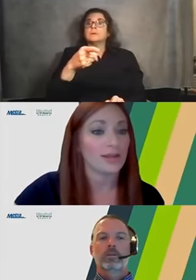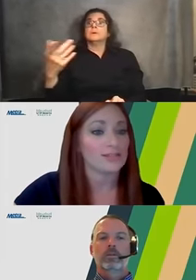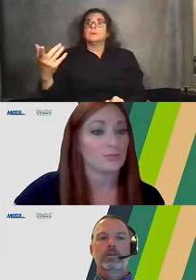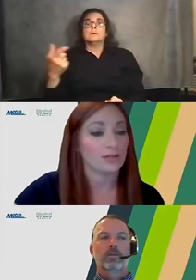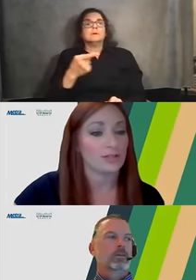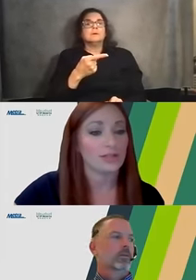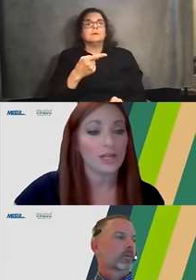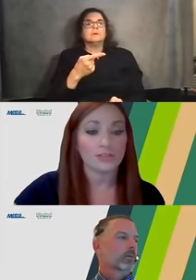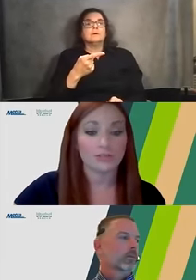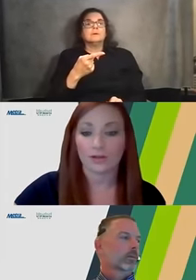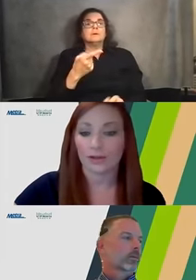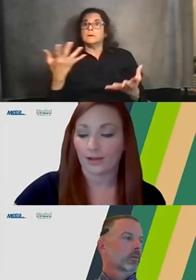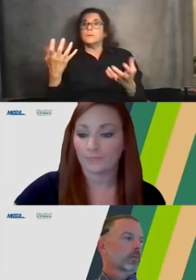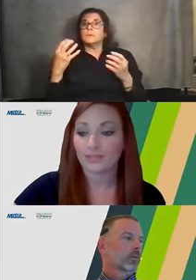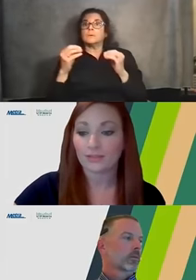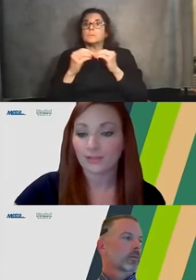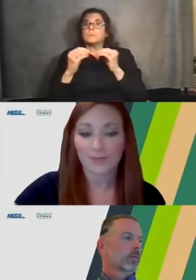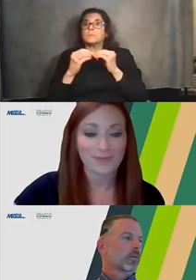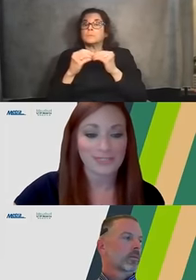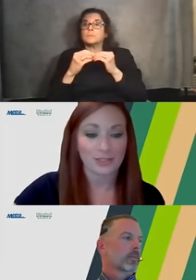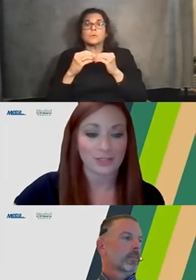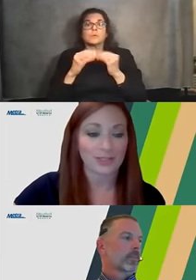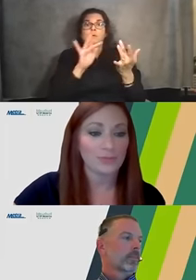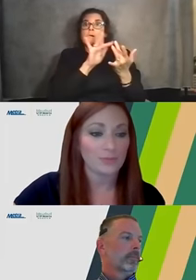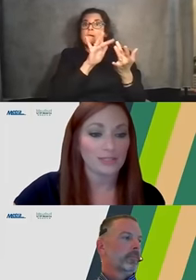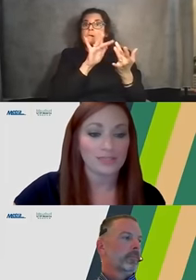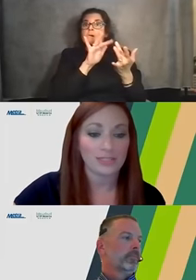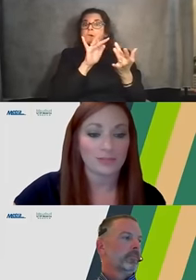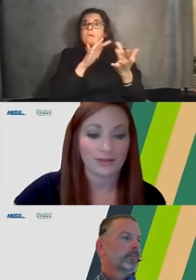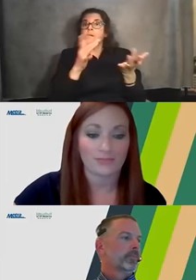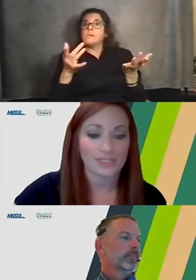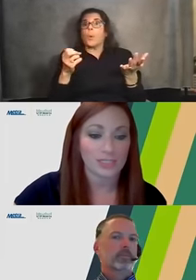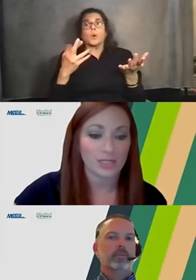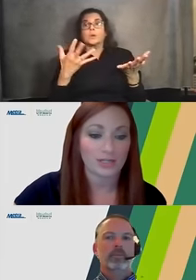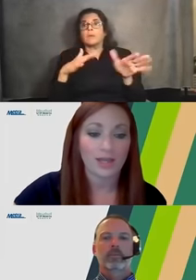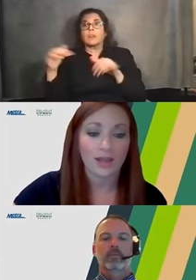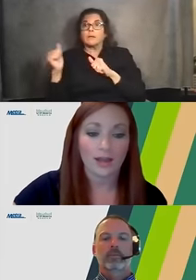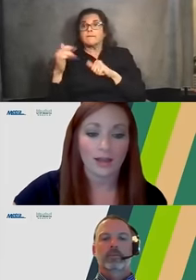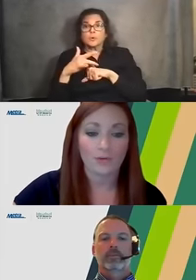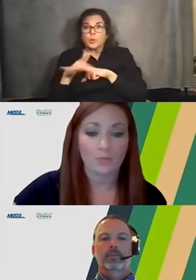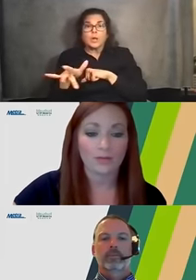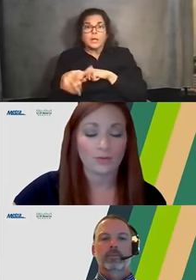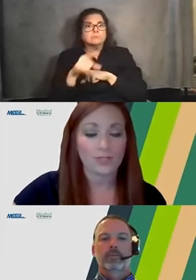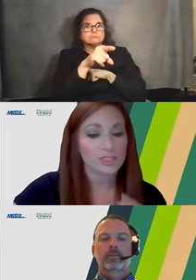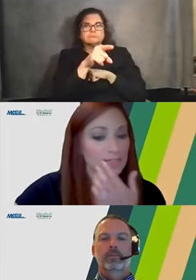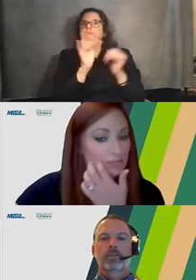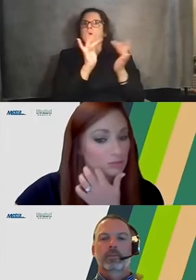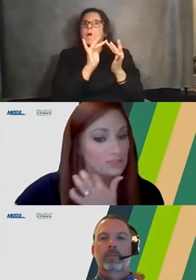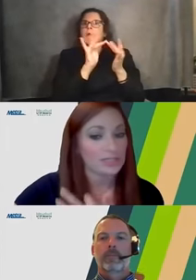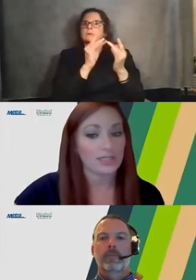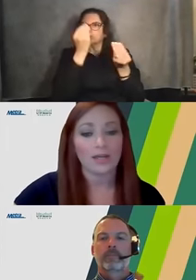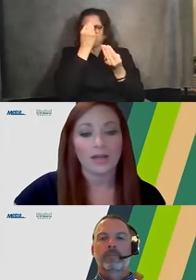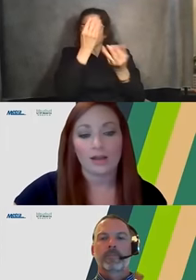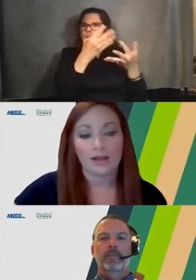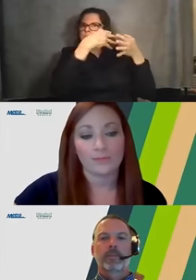got their question asked and wanted to, um, leave a couple minutes early, but we can continue that conversation. Um, one of the questions I